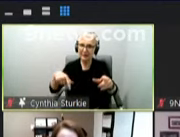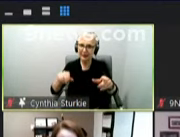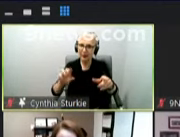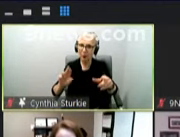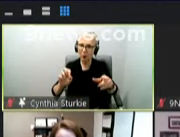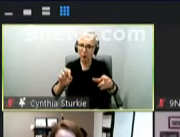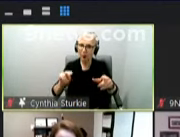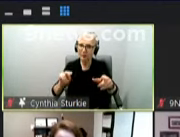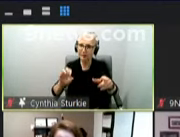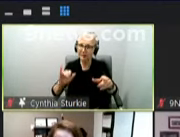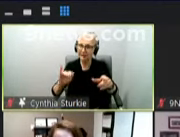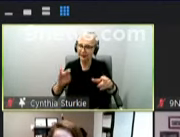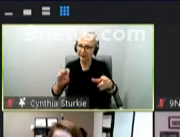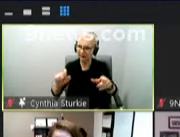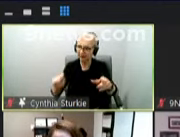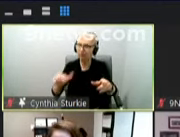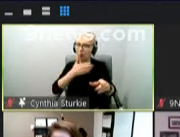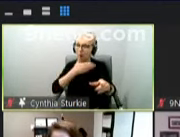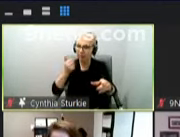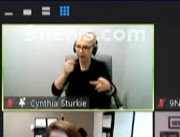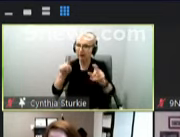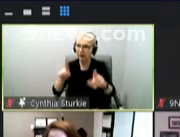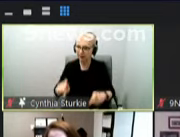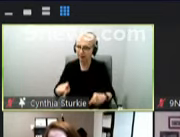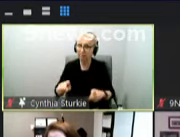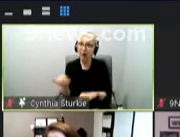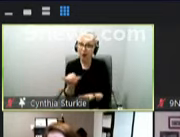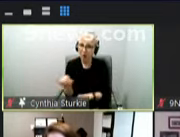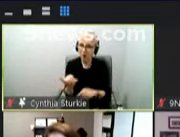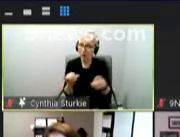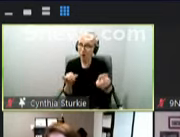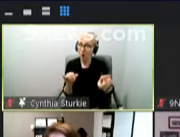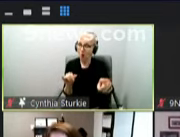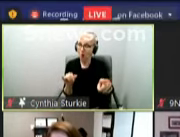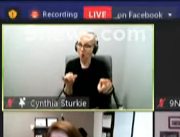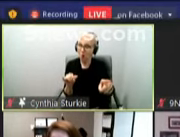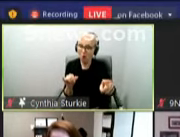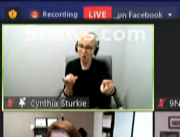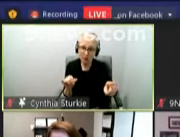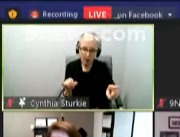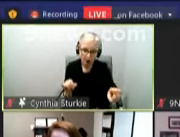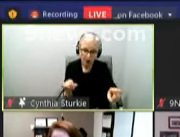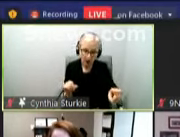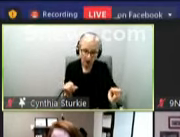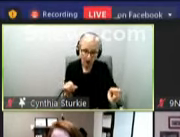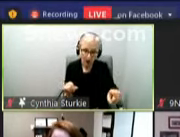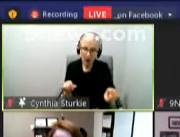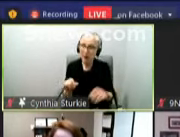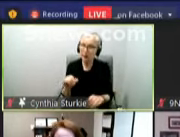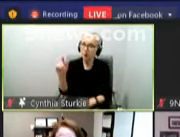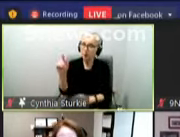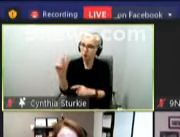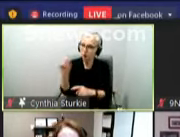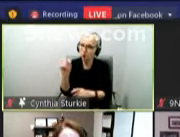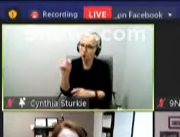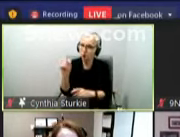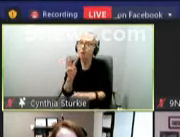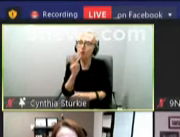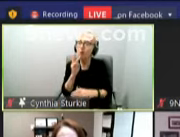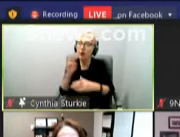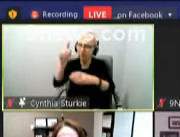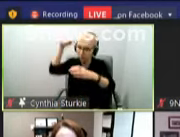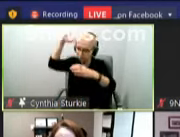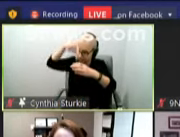across Colorado is through wastewater sequence surveillance. This allows us to look for genetic markers indicative of variants within